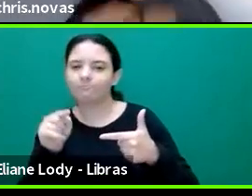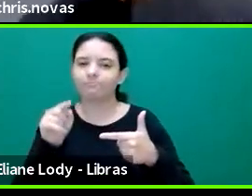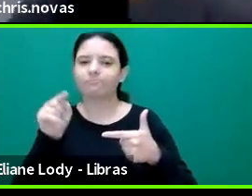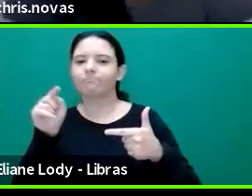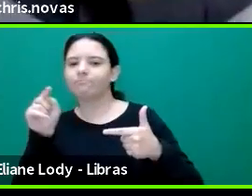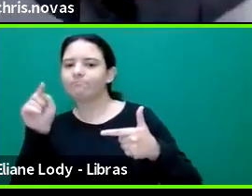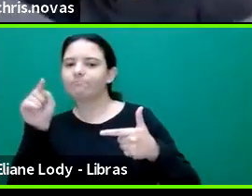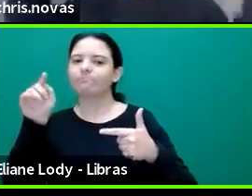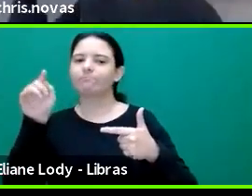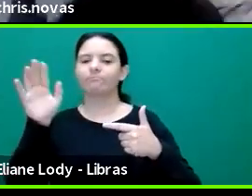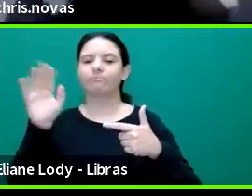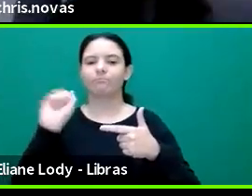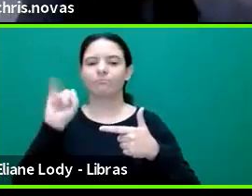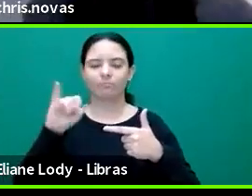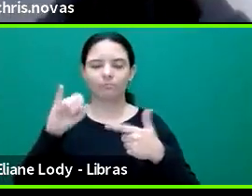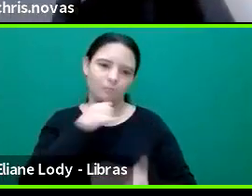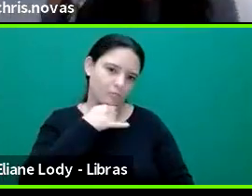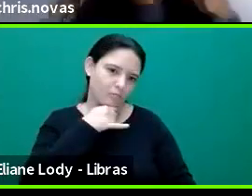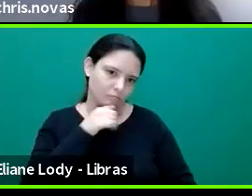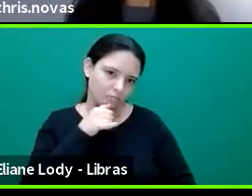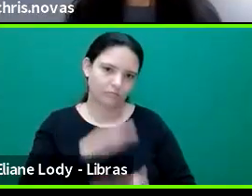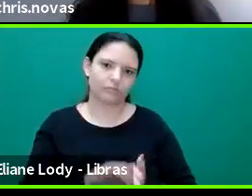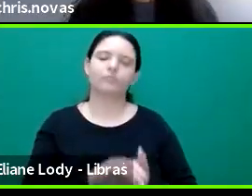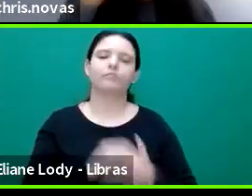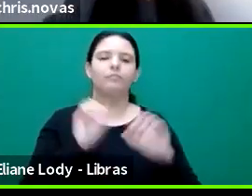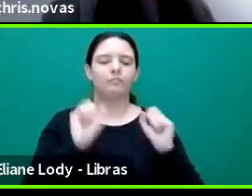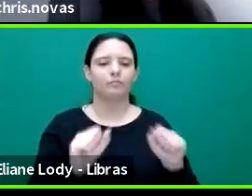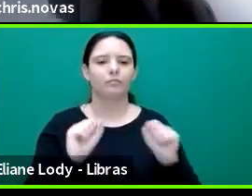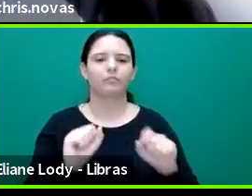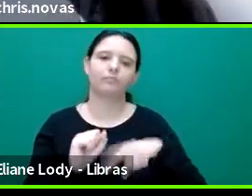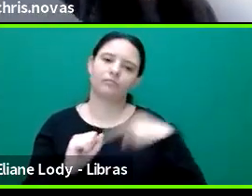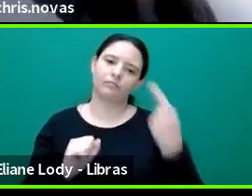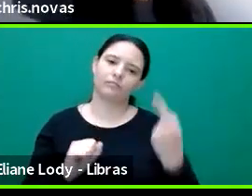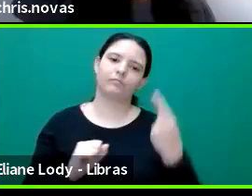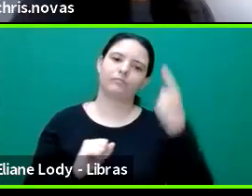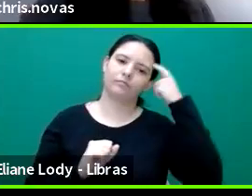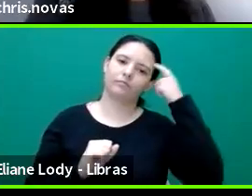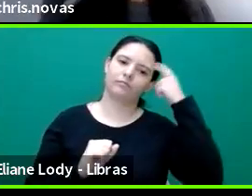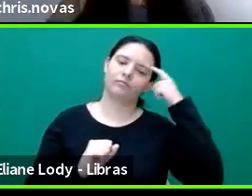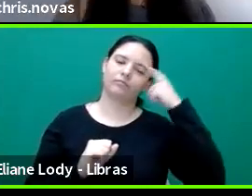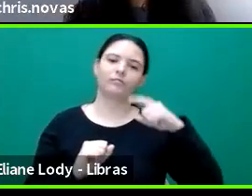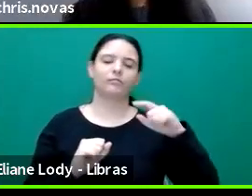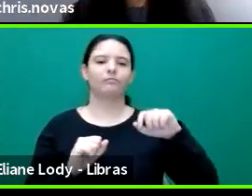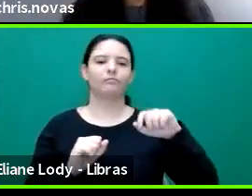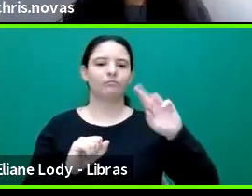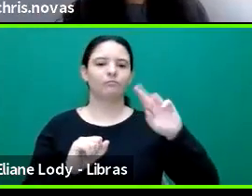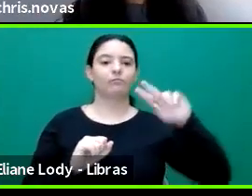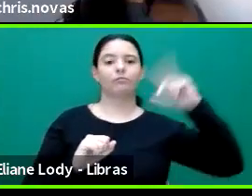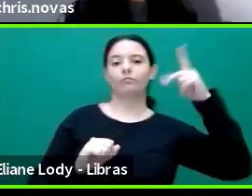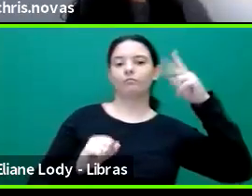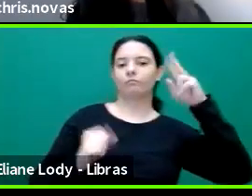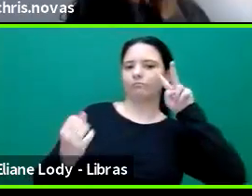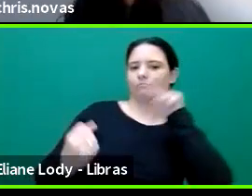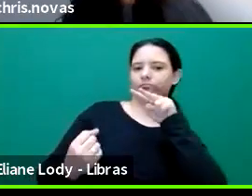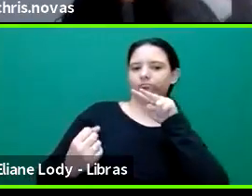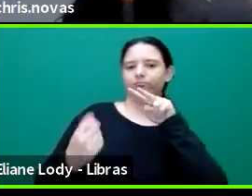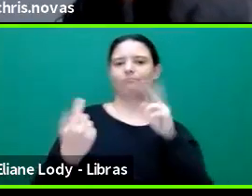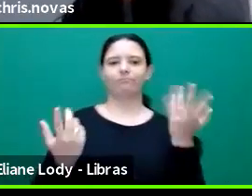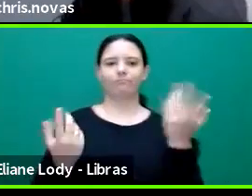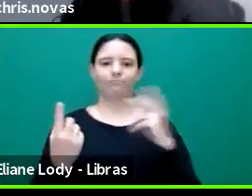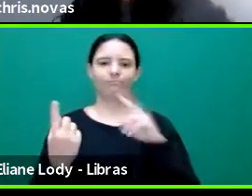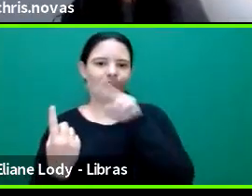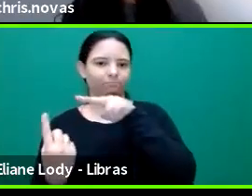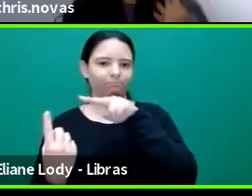a mean there might actually be nobody at the mean literally nobody. And that, I think, is is a really useful